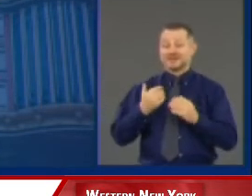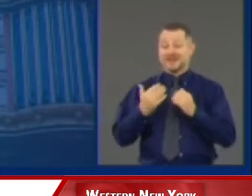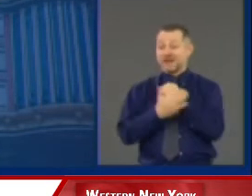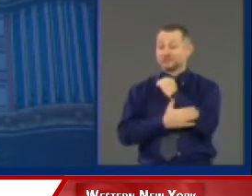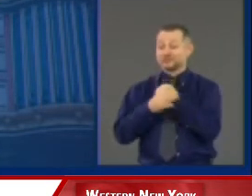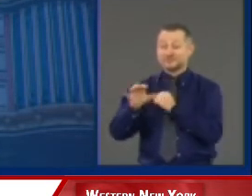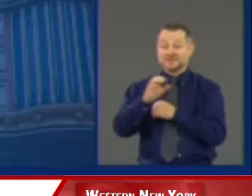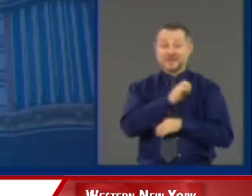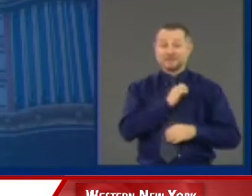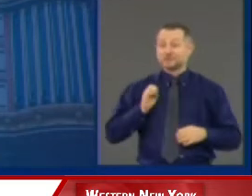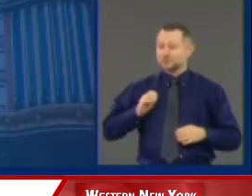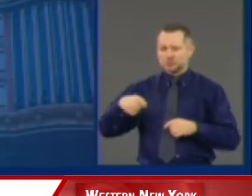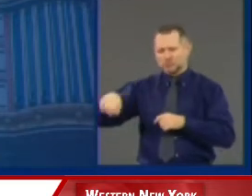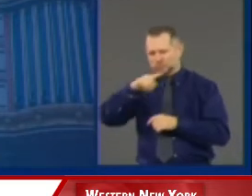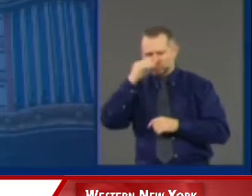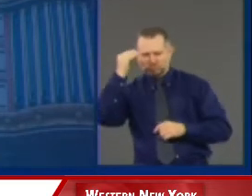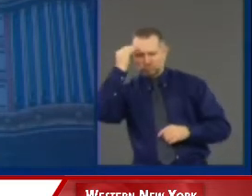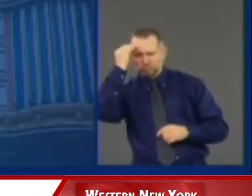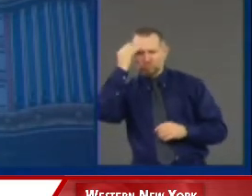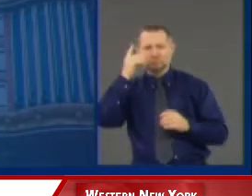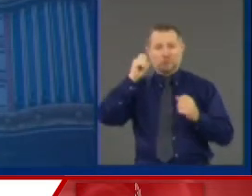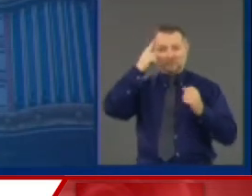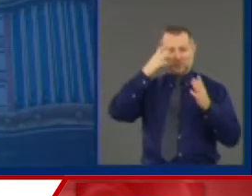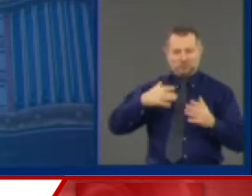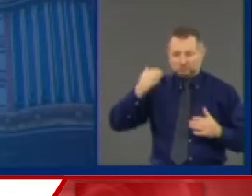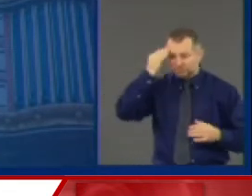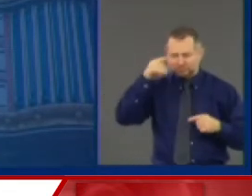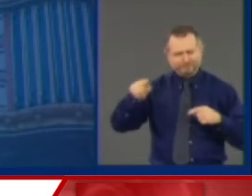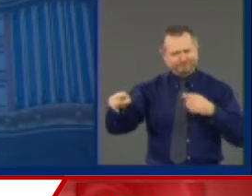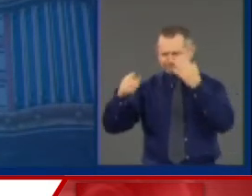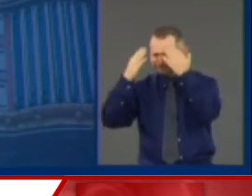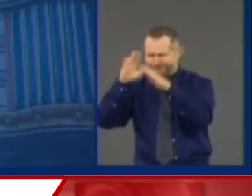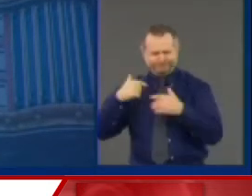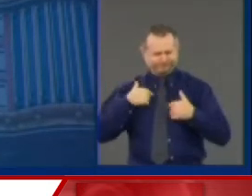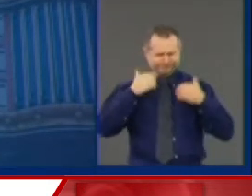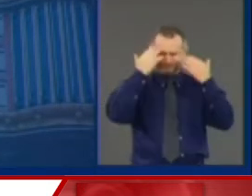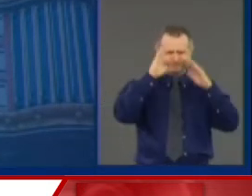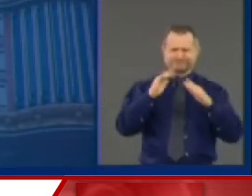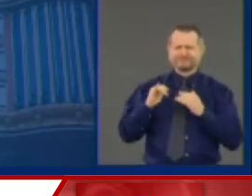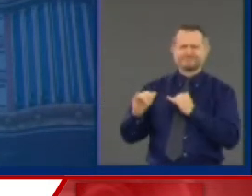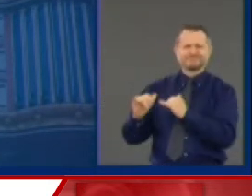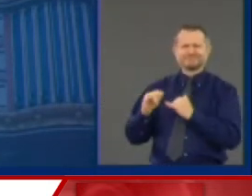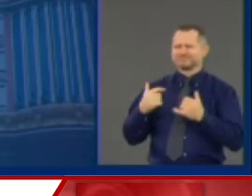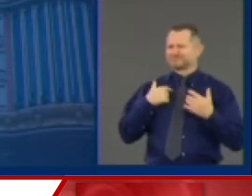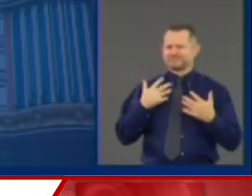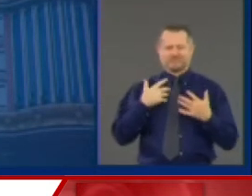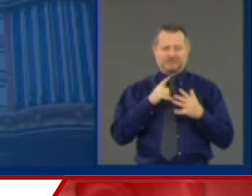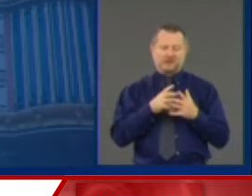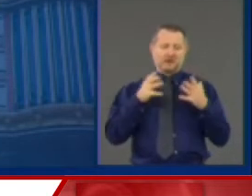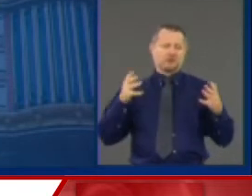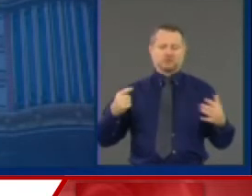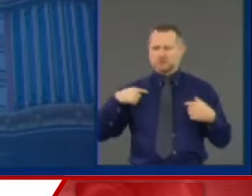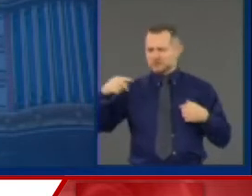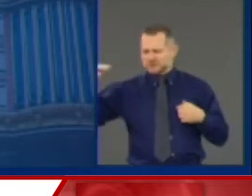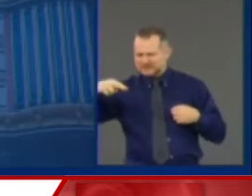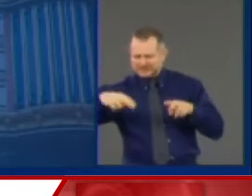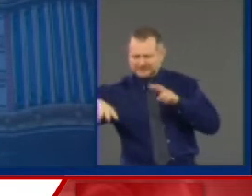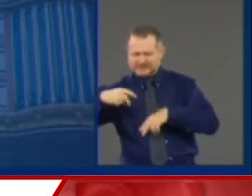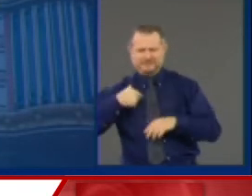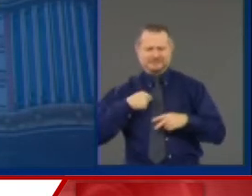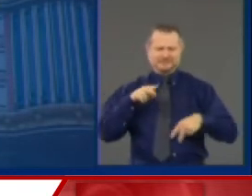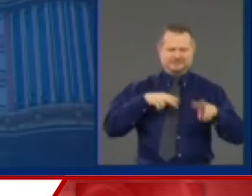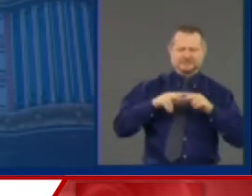governors do. This is very detailed research of statistics,